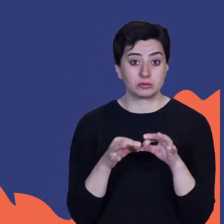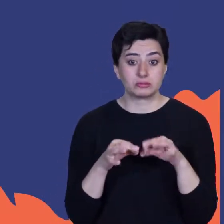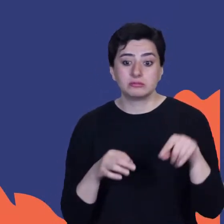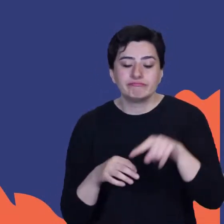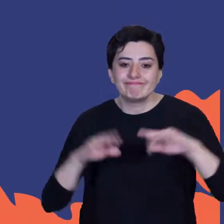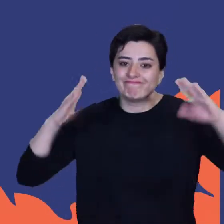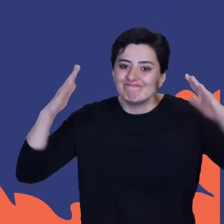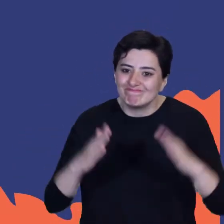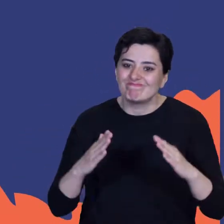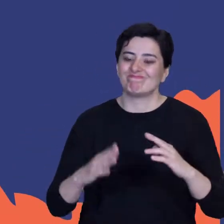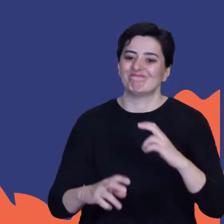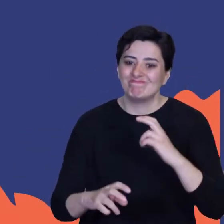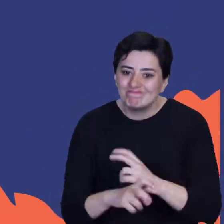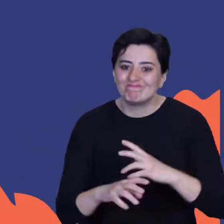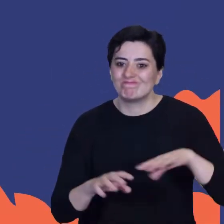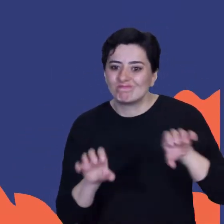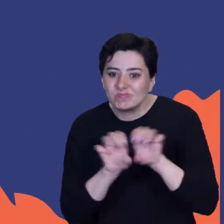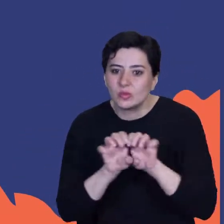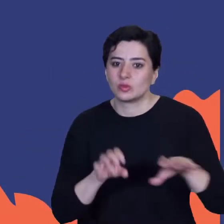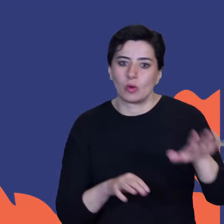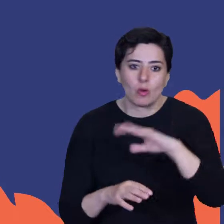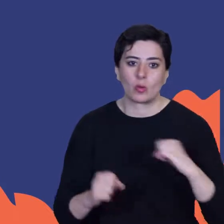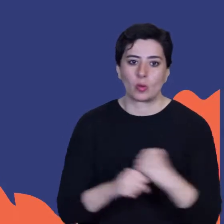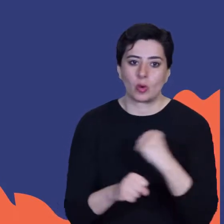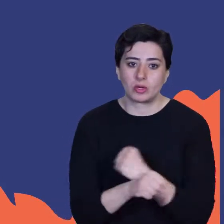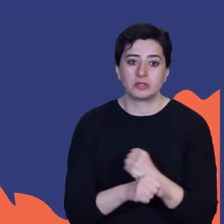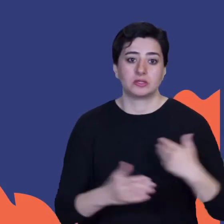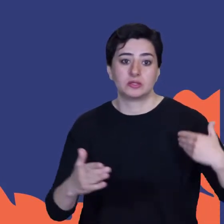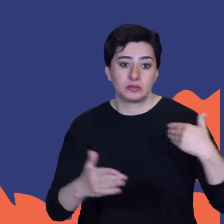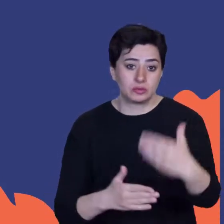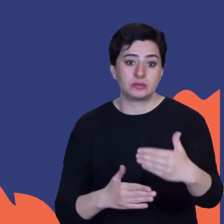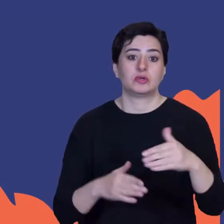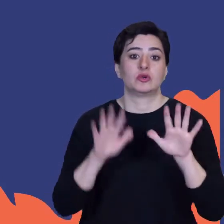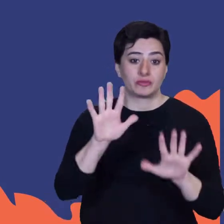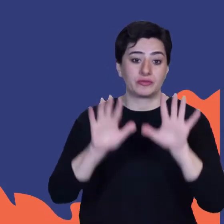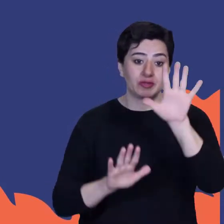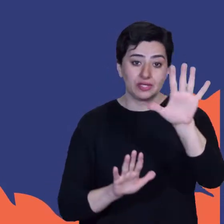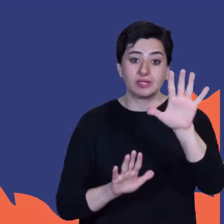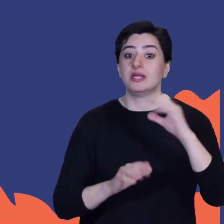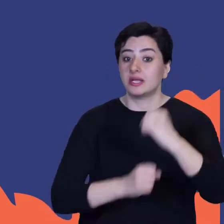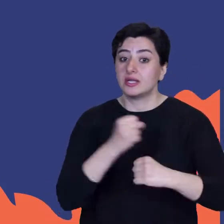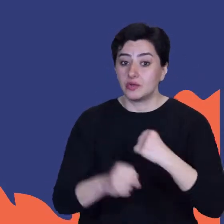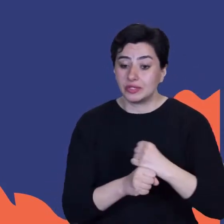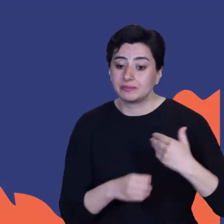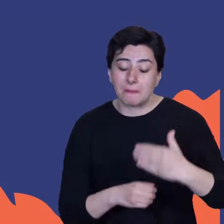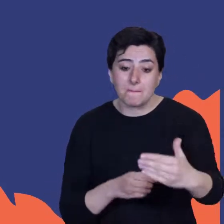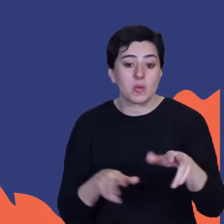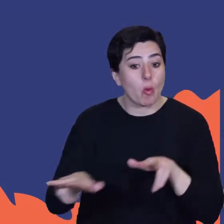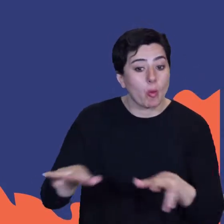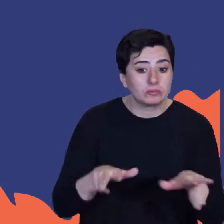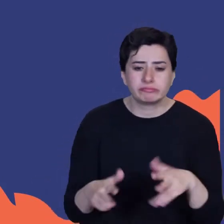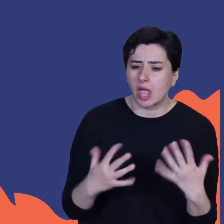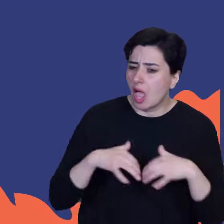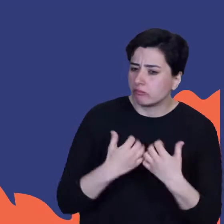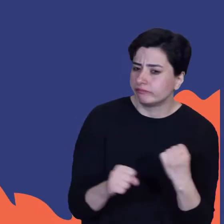reduction. Governments from different countries came together in 2015 to agree on a 15-year plan to